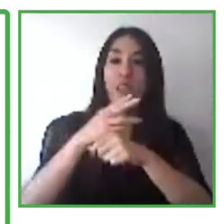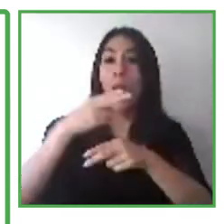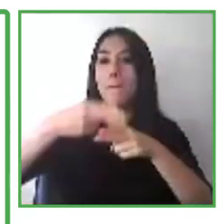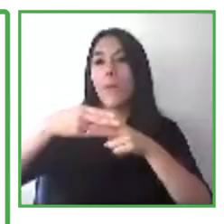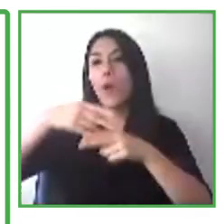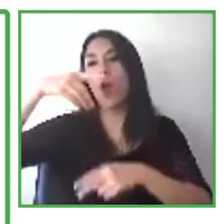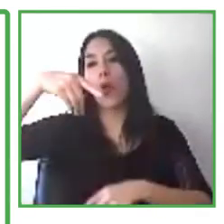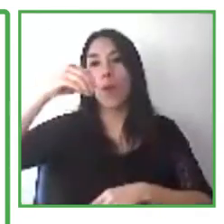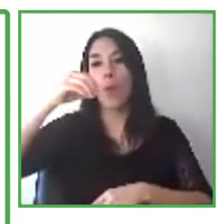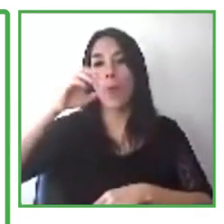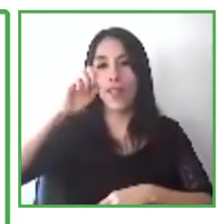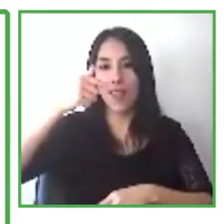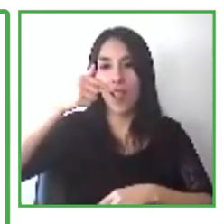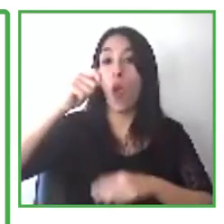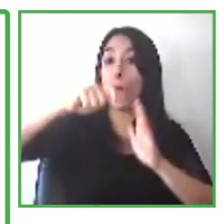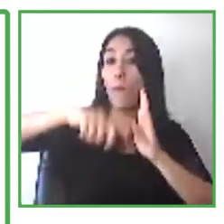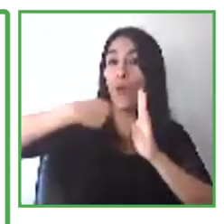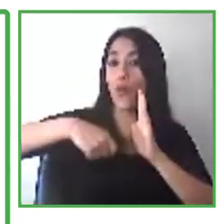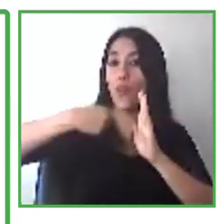your change.